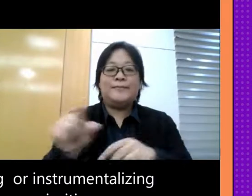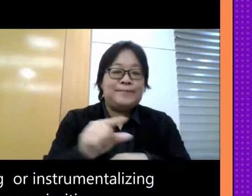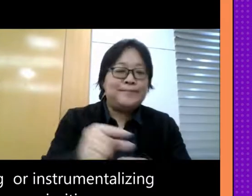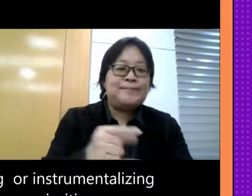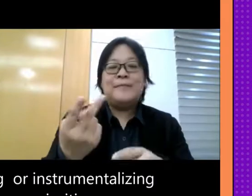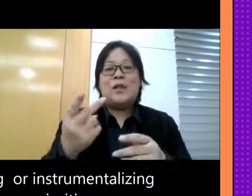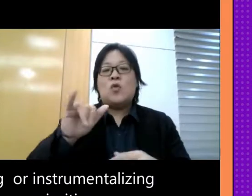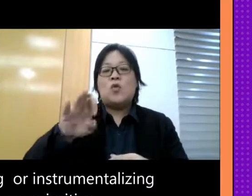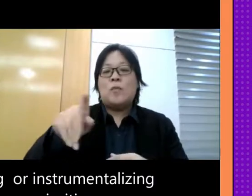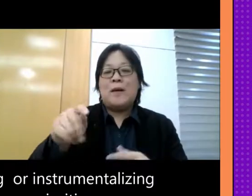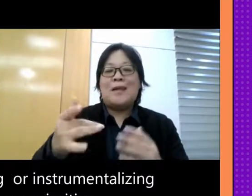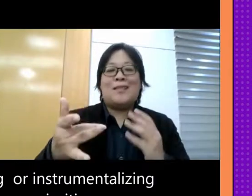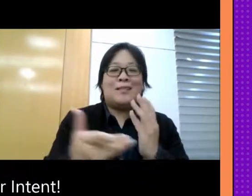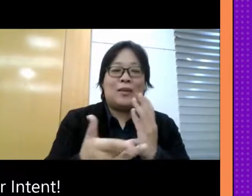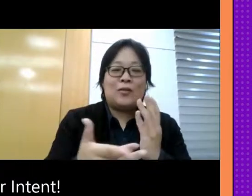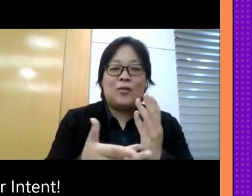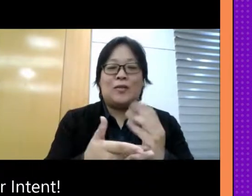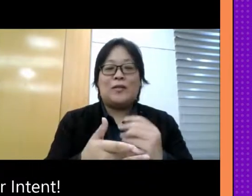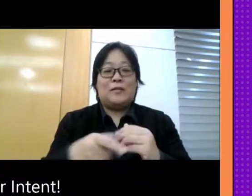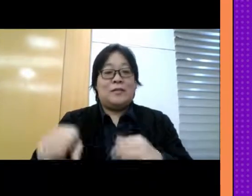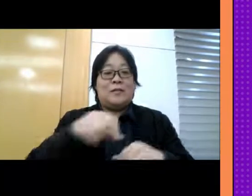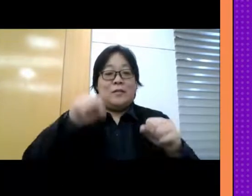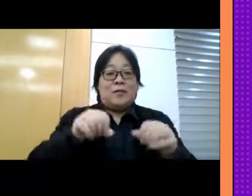technology, can we prioritize impact over intent?